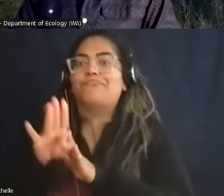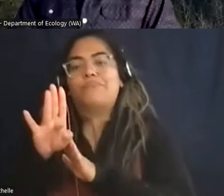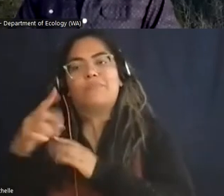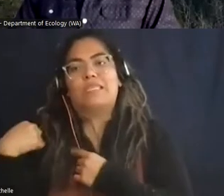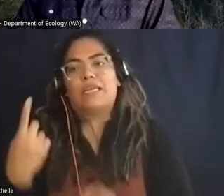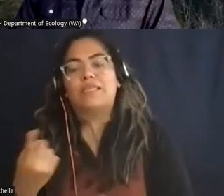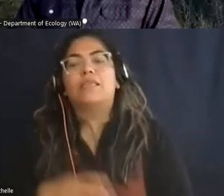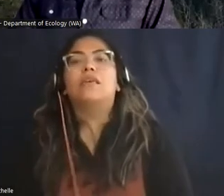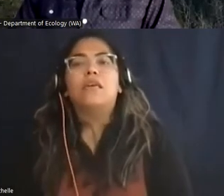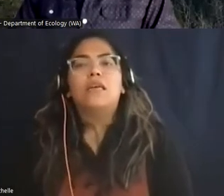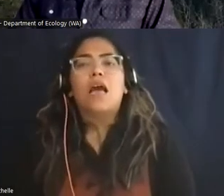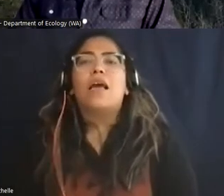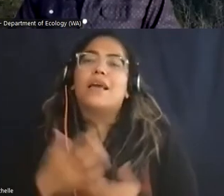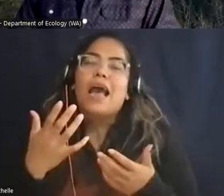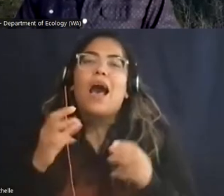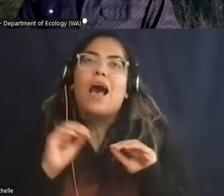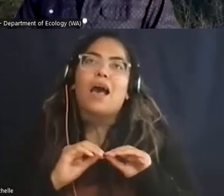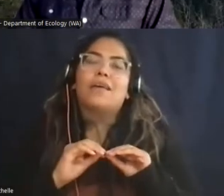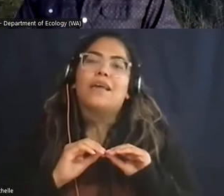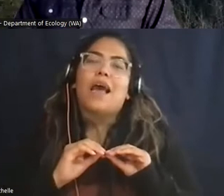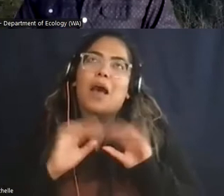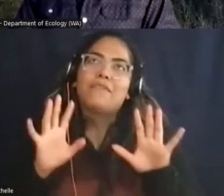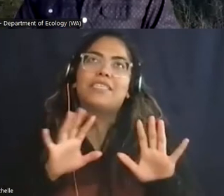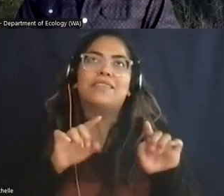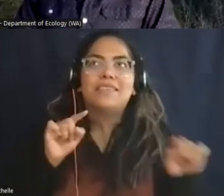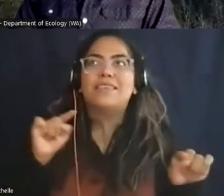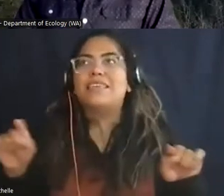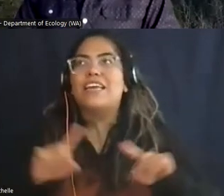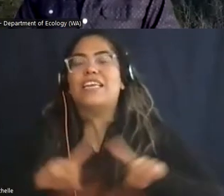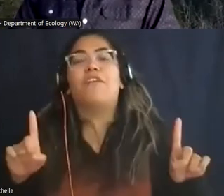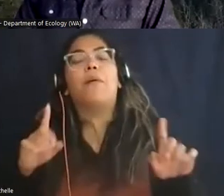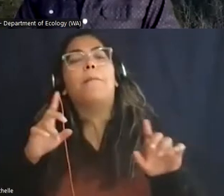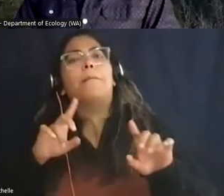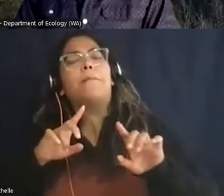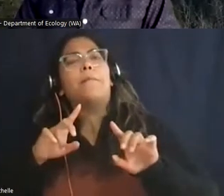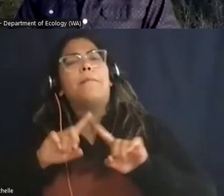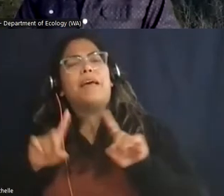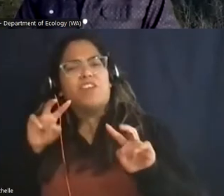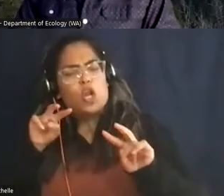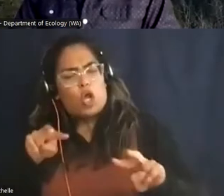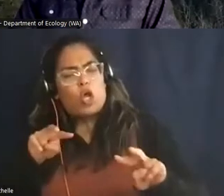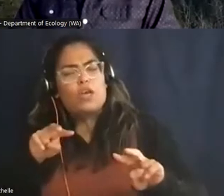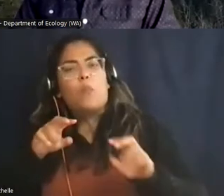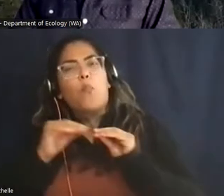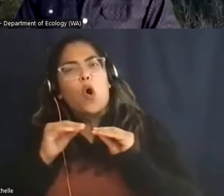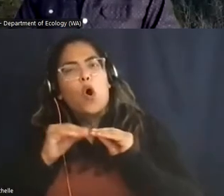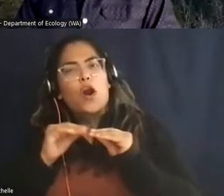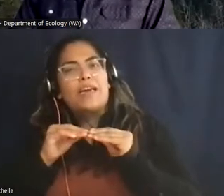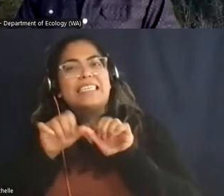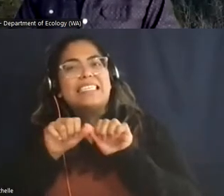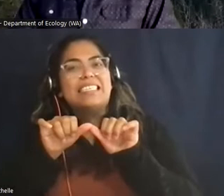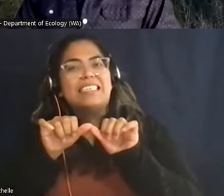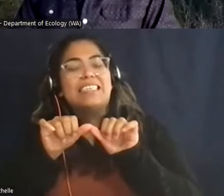different, but if you look at it from a systems engineering approach, which is what I kind of do.